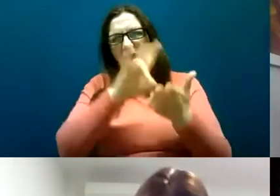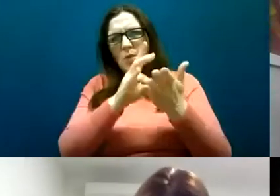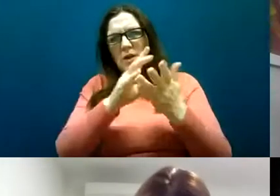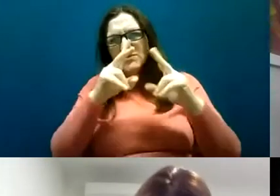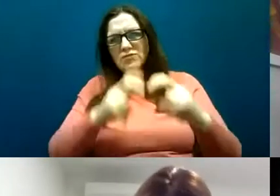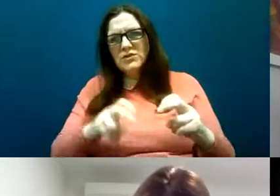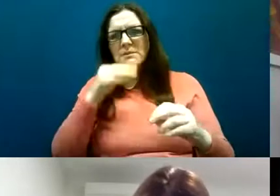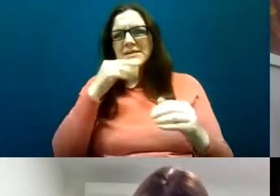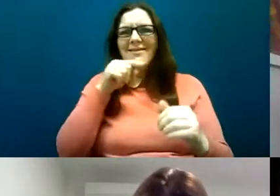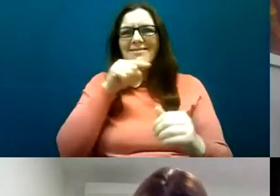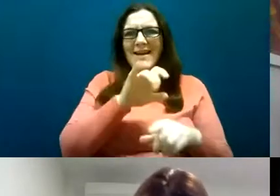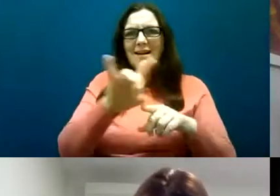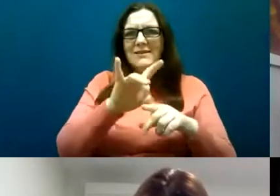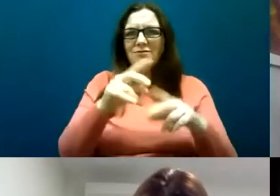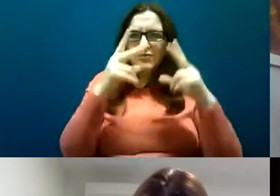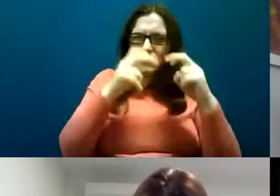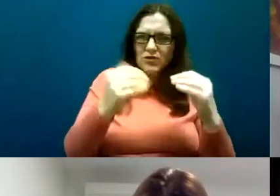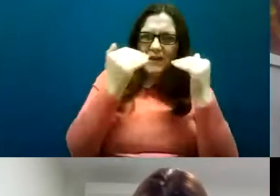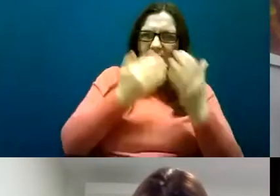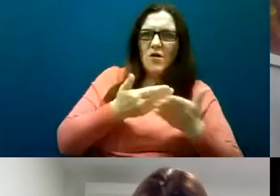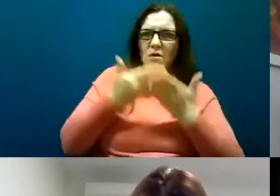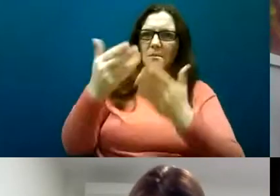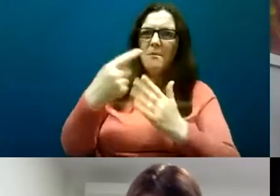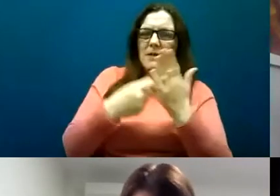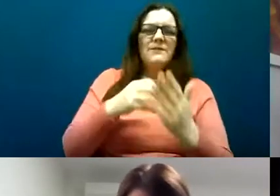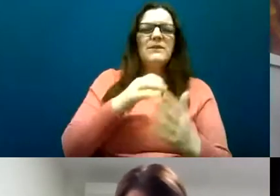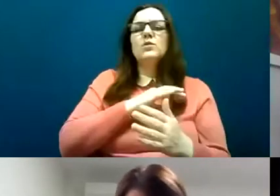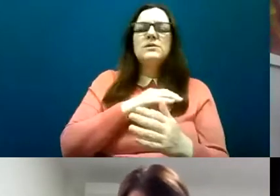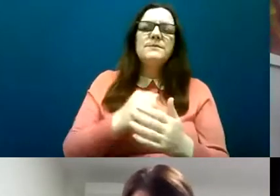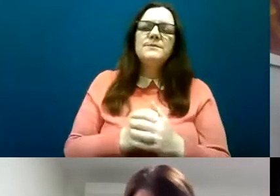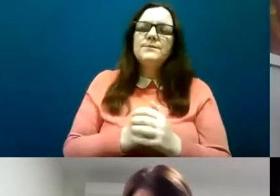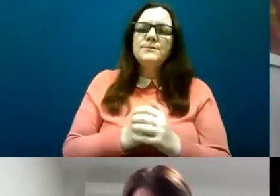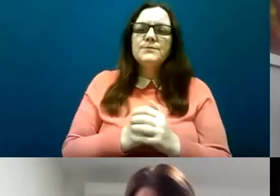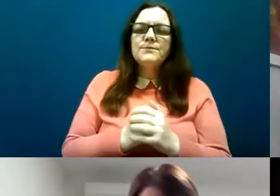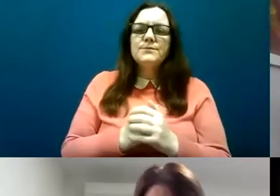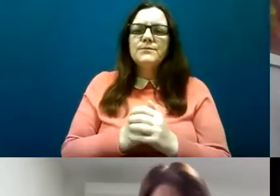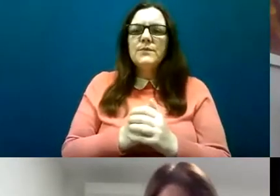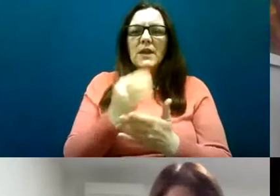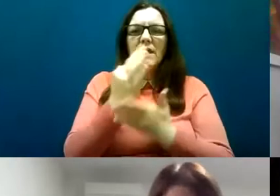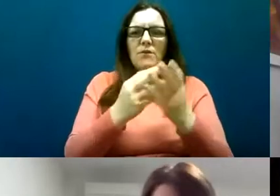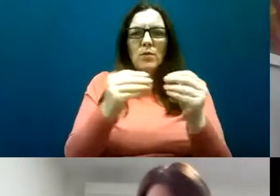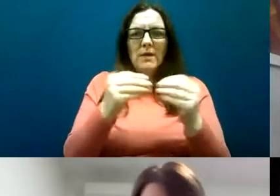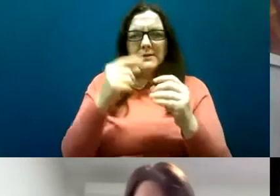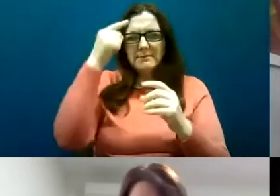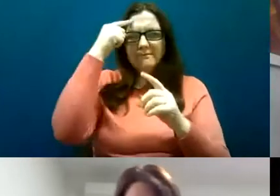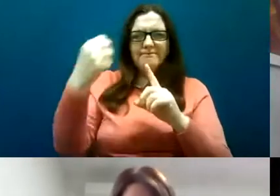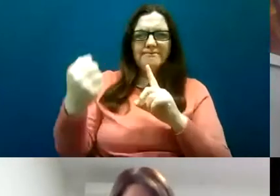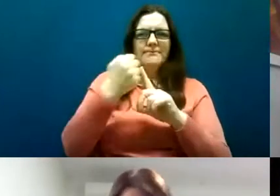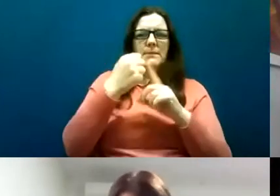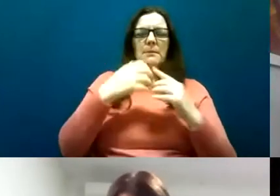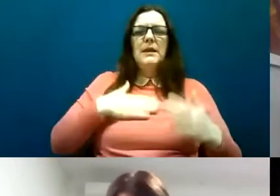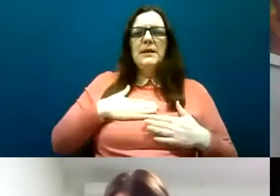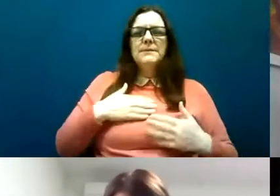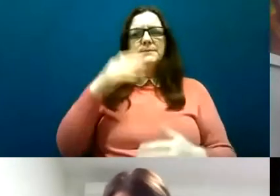inform policy I think is really good I suppose a few things struck me and maybe just to